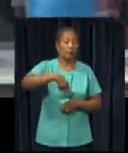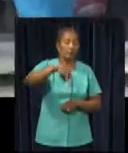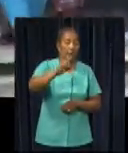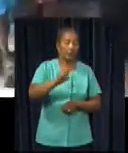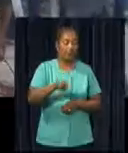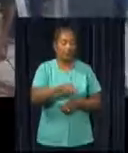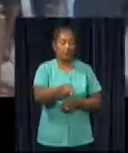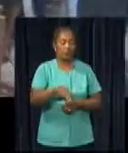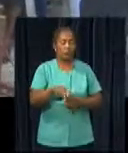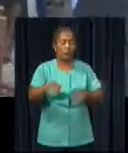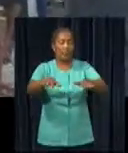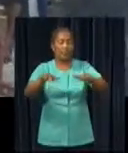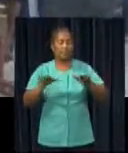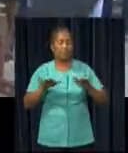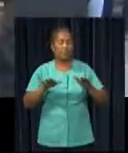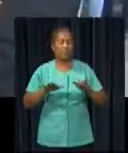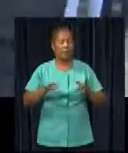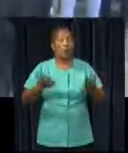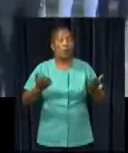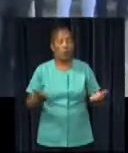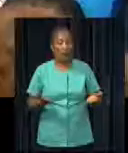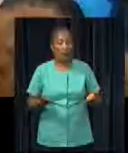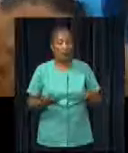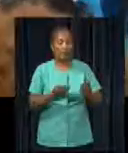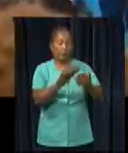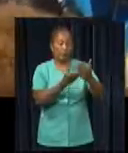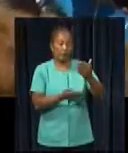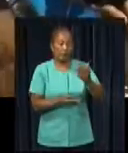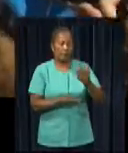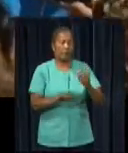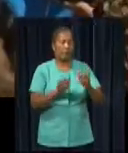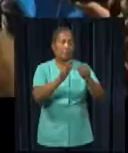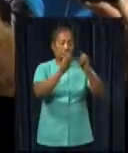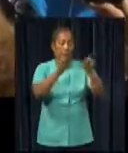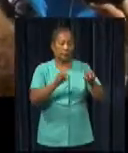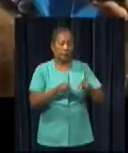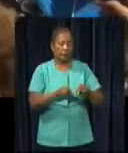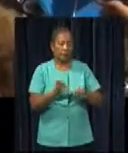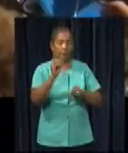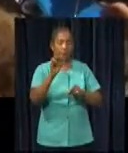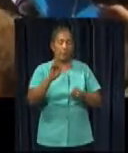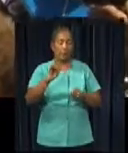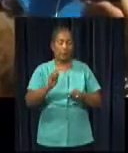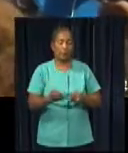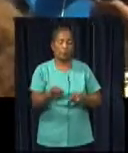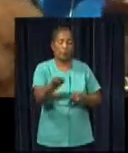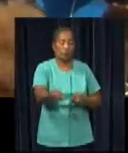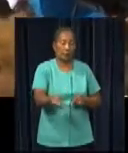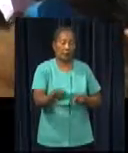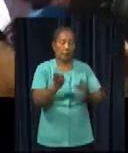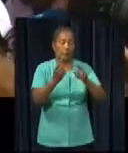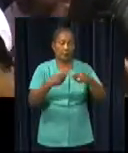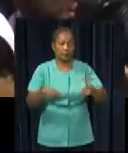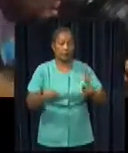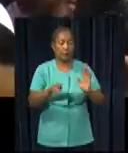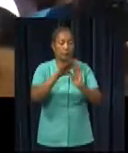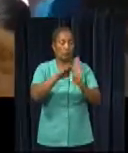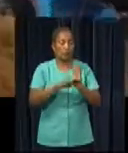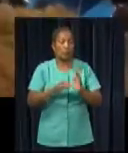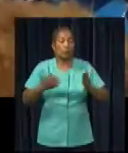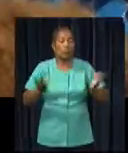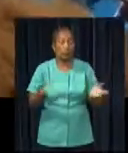with the various issues on which the group is dissatisfied was presented to the Speaker of Parliament, Yennefer Simons.